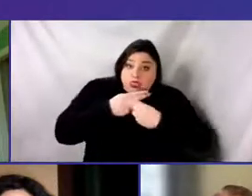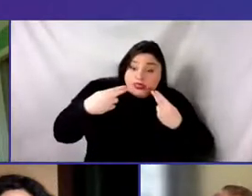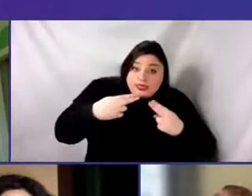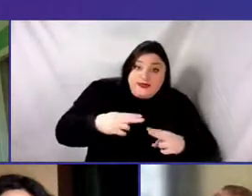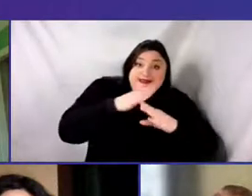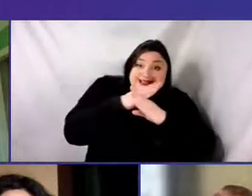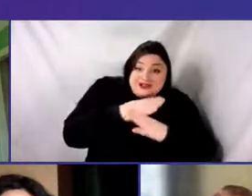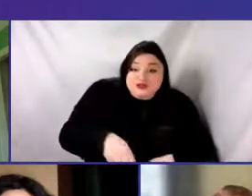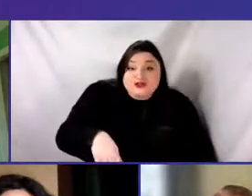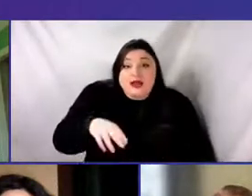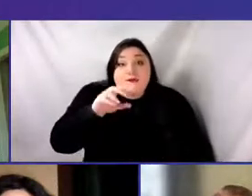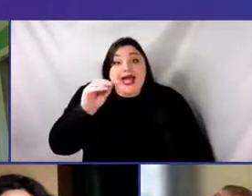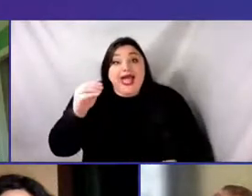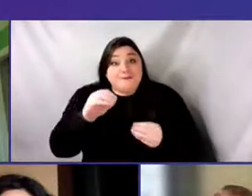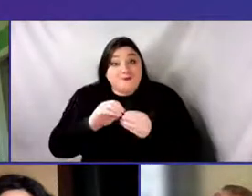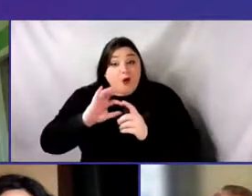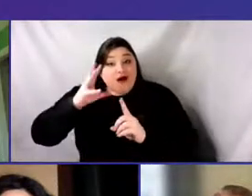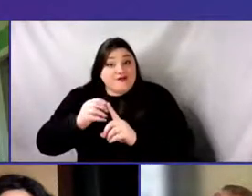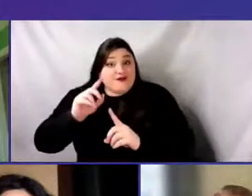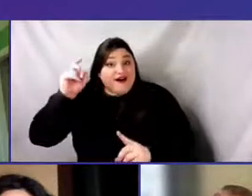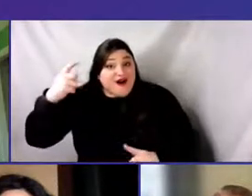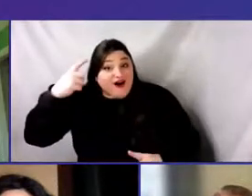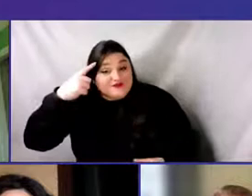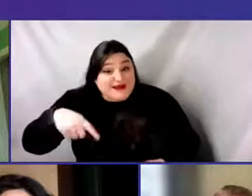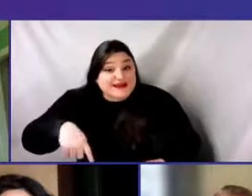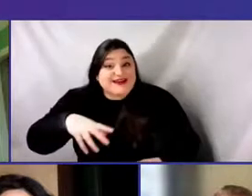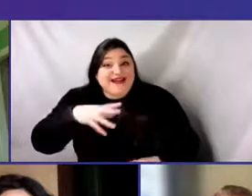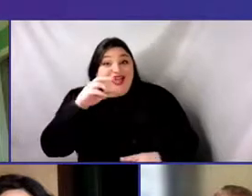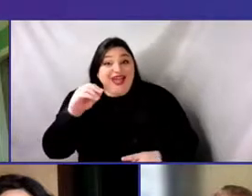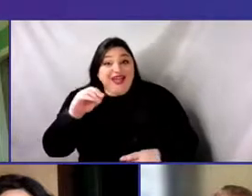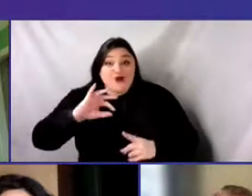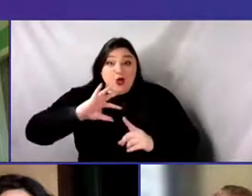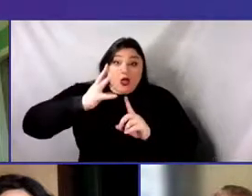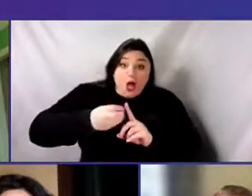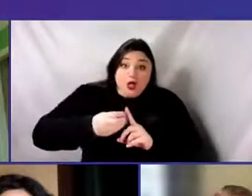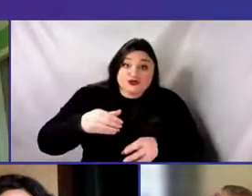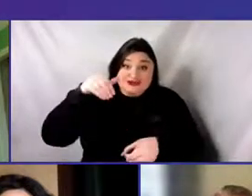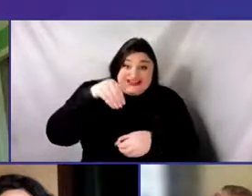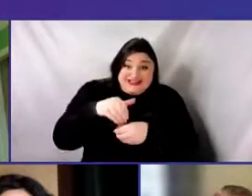cultural, and intracultural systems.